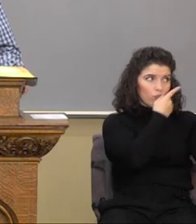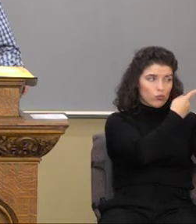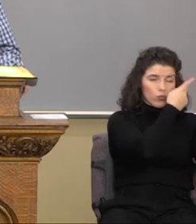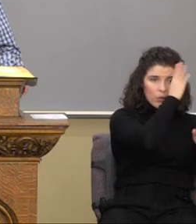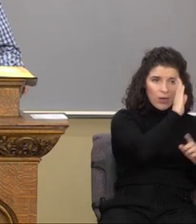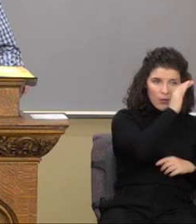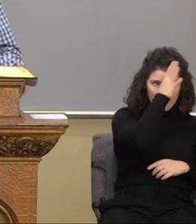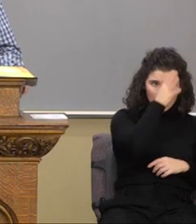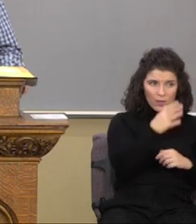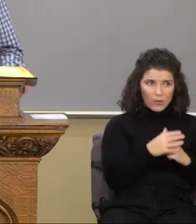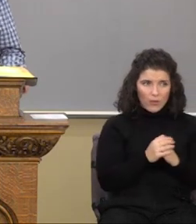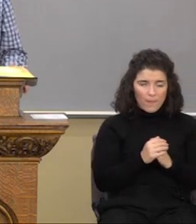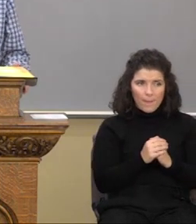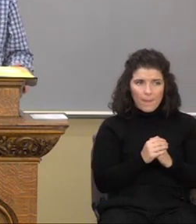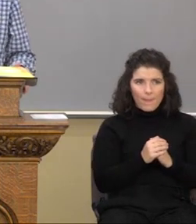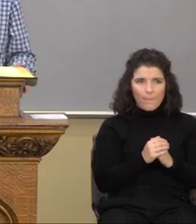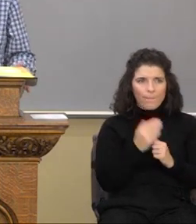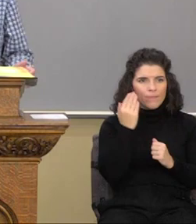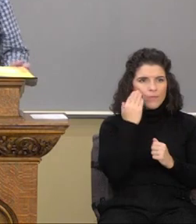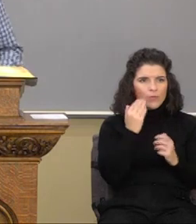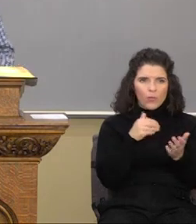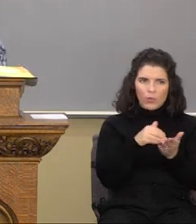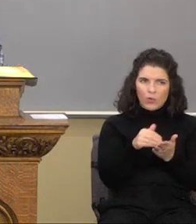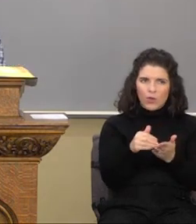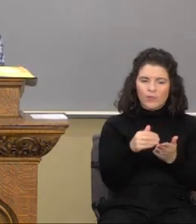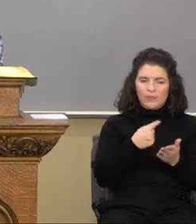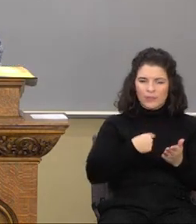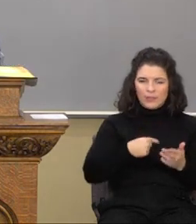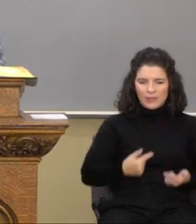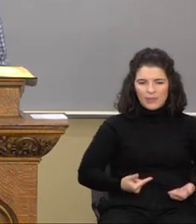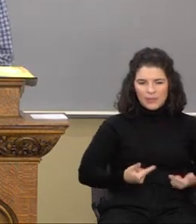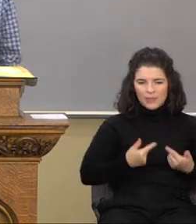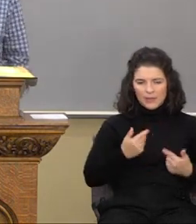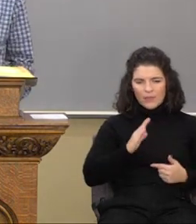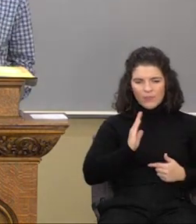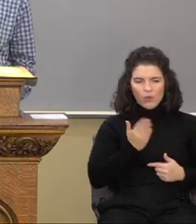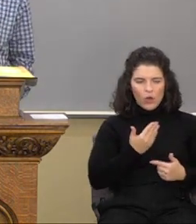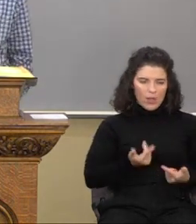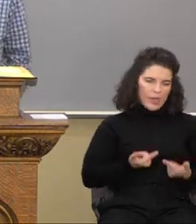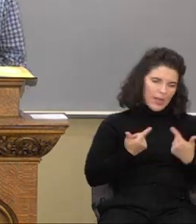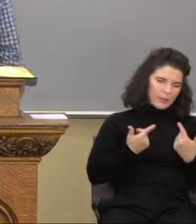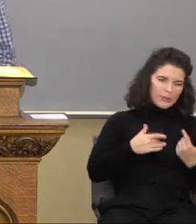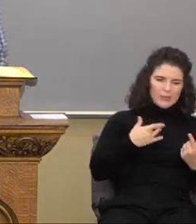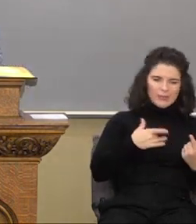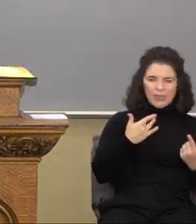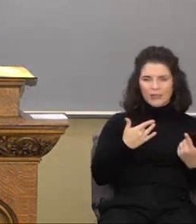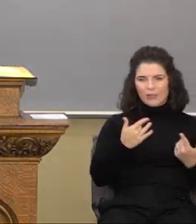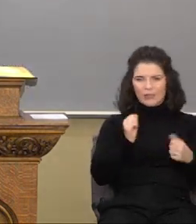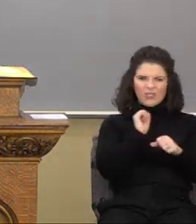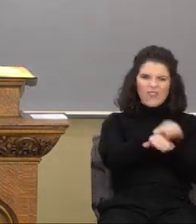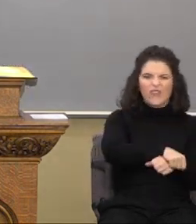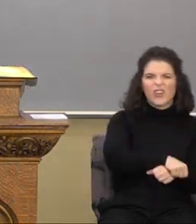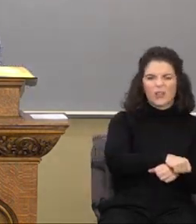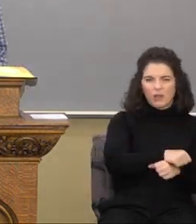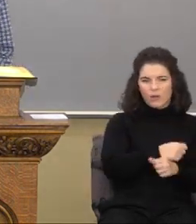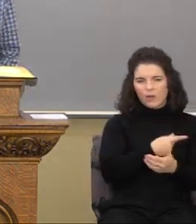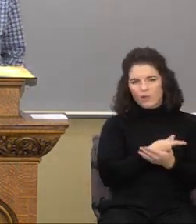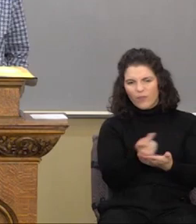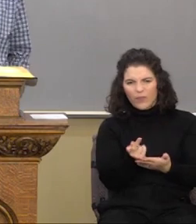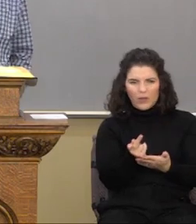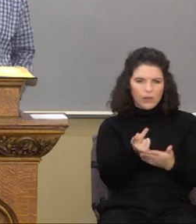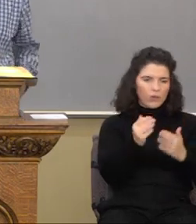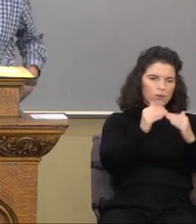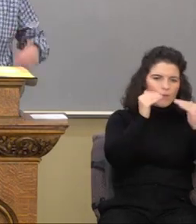the father. I know we often live our lives, you know, with the sense of defeat, the sense of inferiority, the sense of failure, the sense of